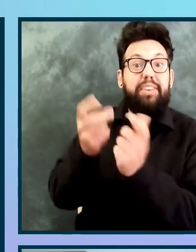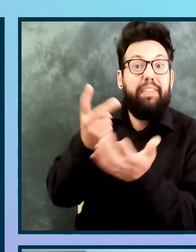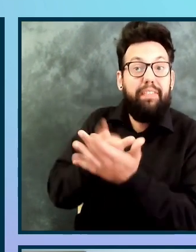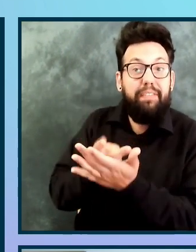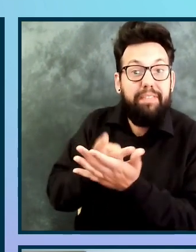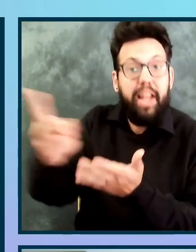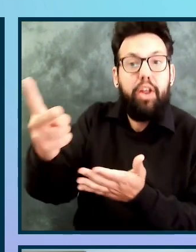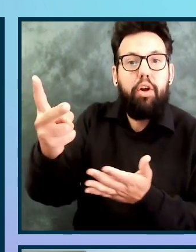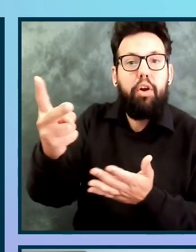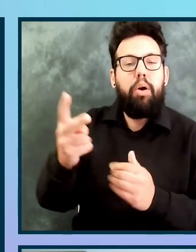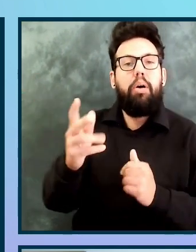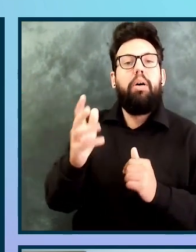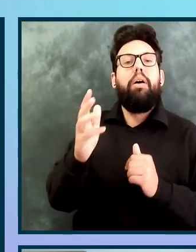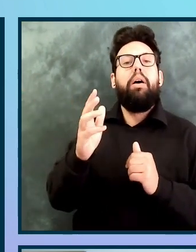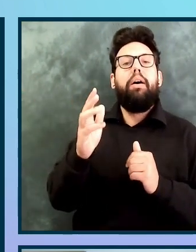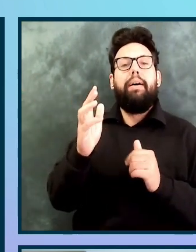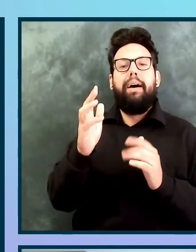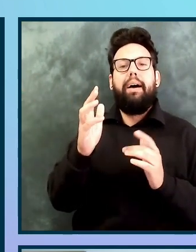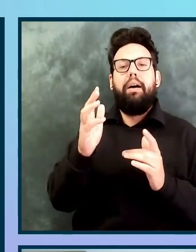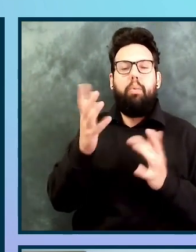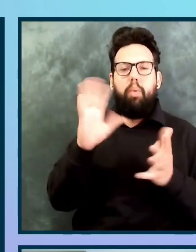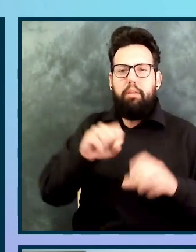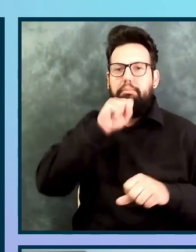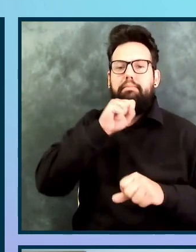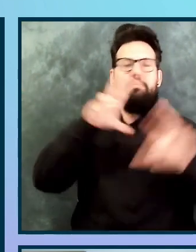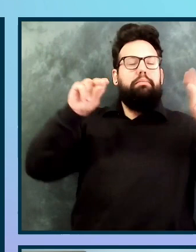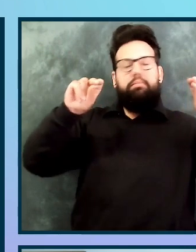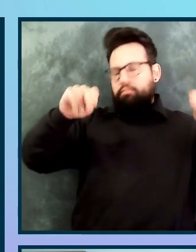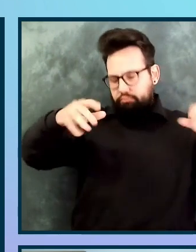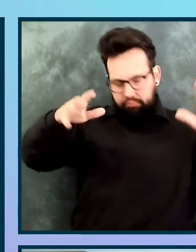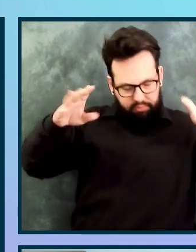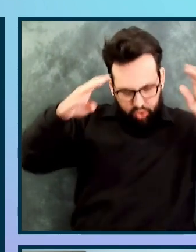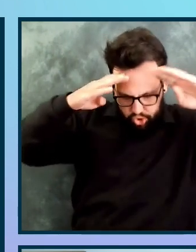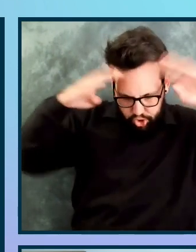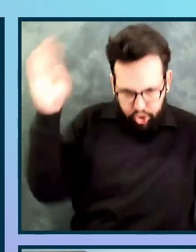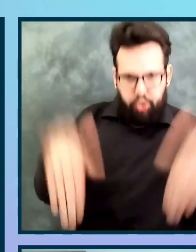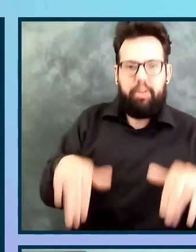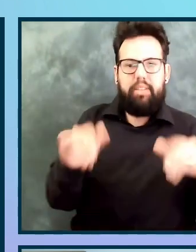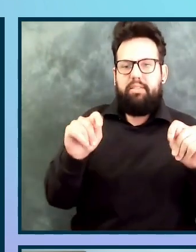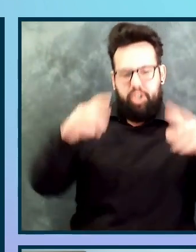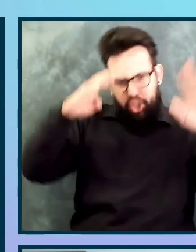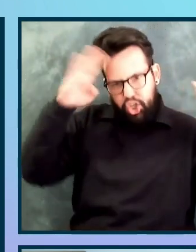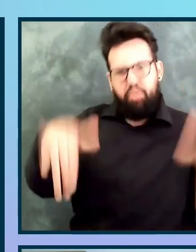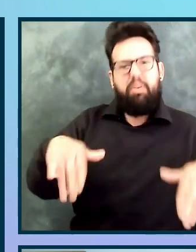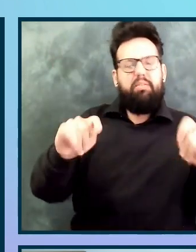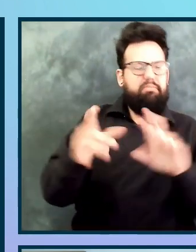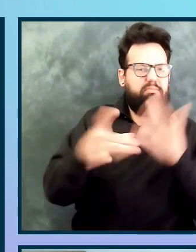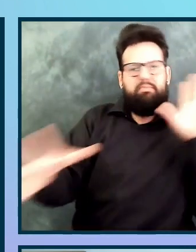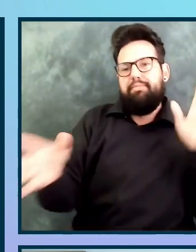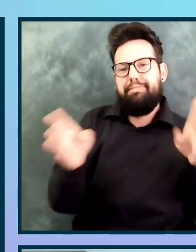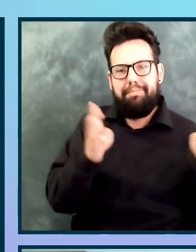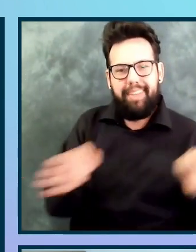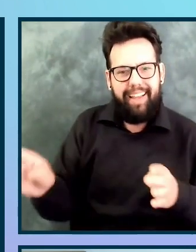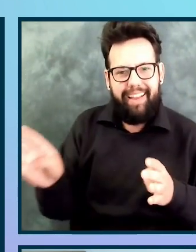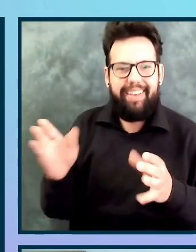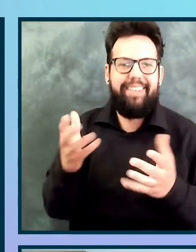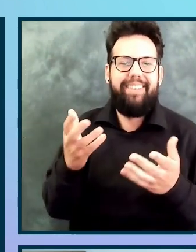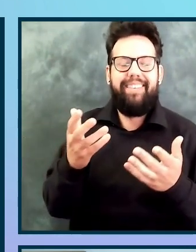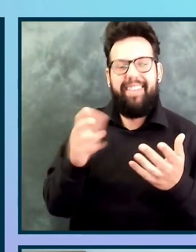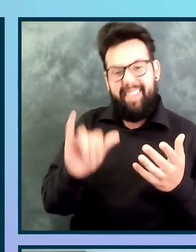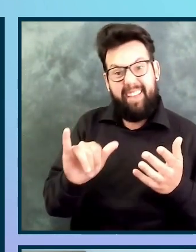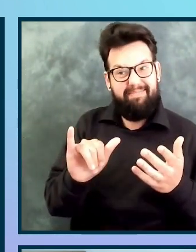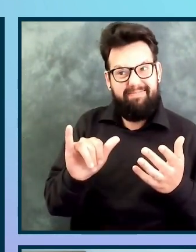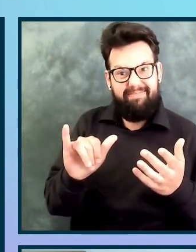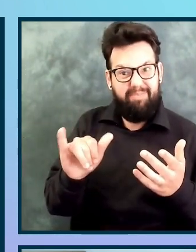of ultimate failure. Then the boys start disengaging and because of initial belief, it of course becomes true and it